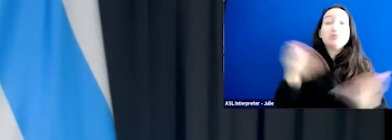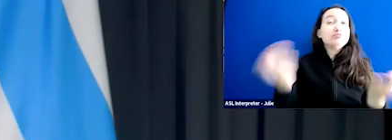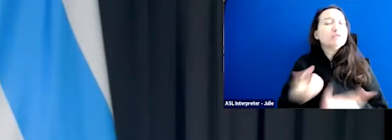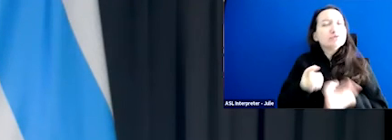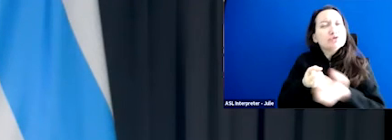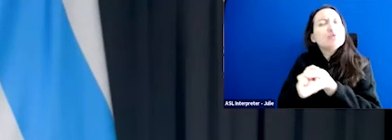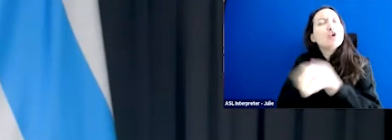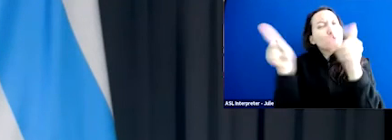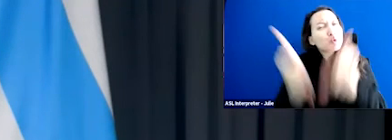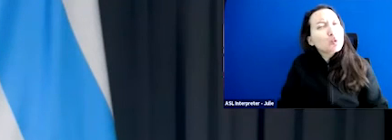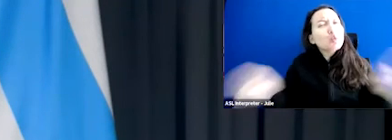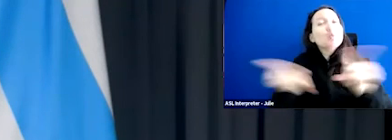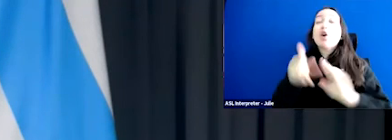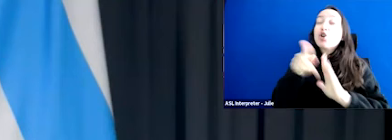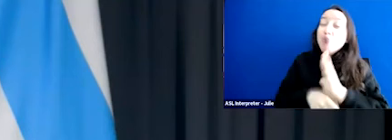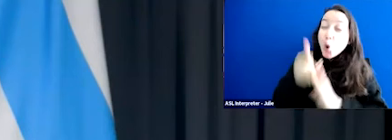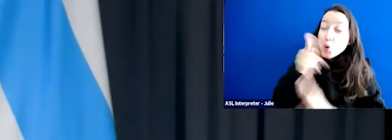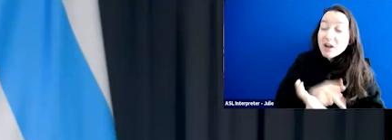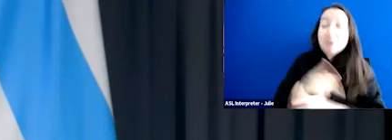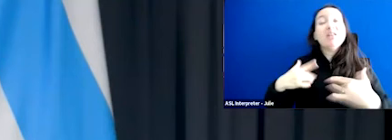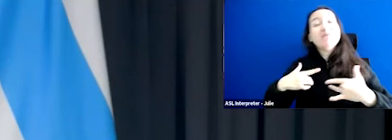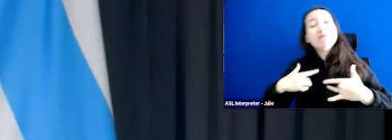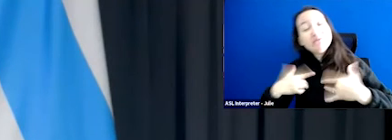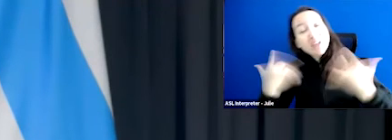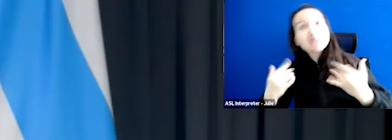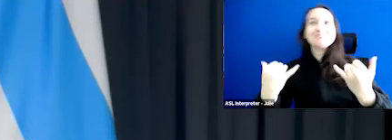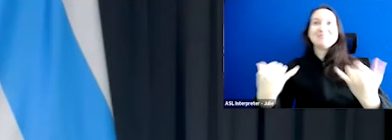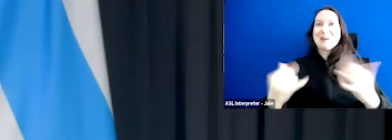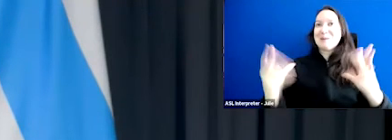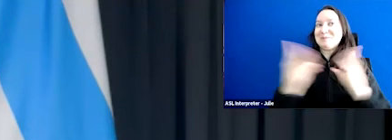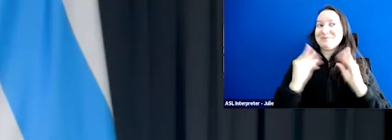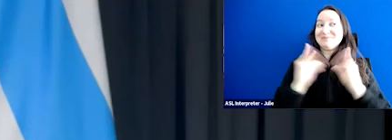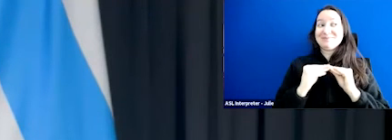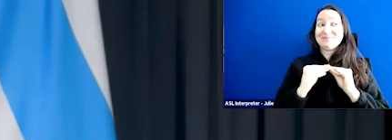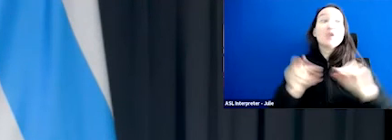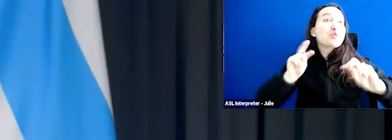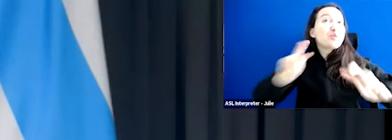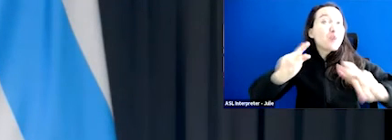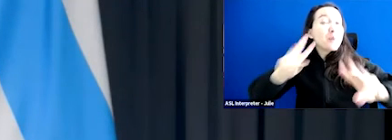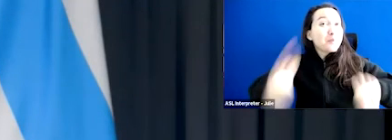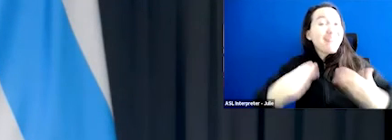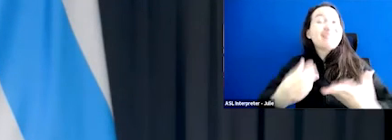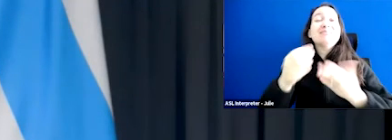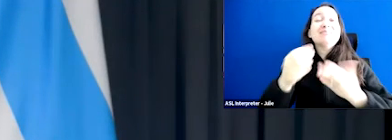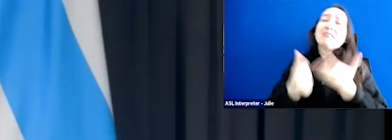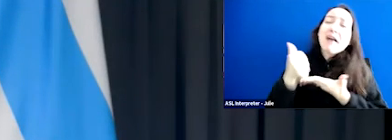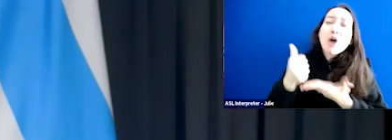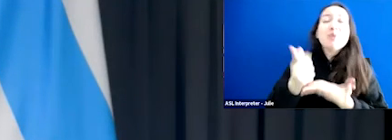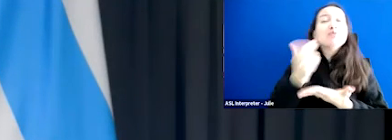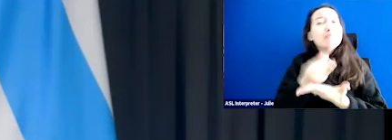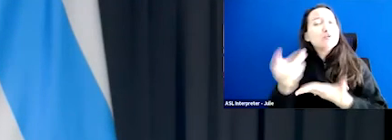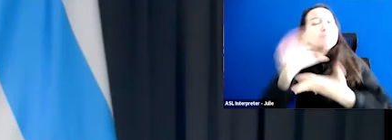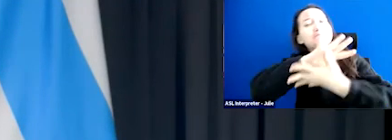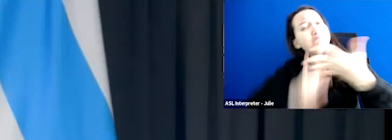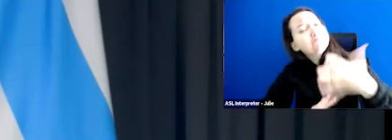support you through programs and events like today's summit. And we look forward to providing more assistance and resources.